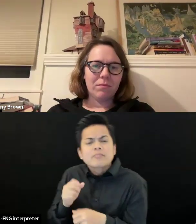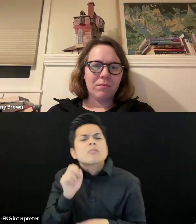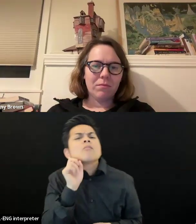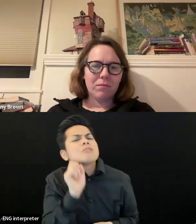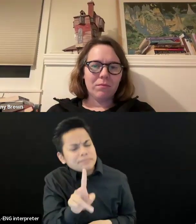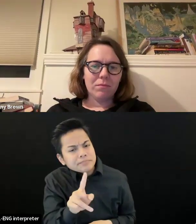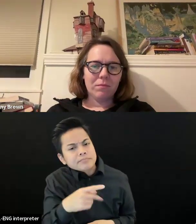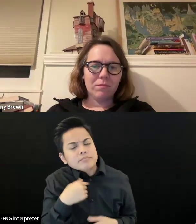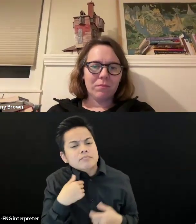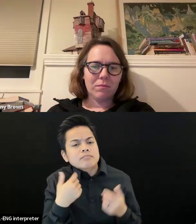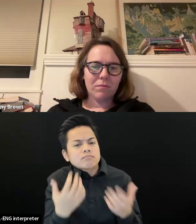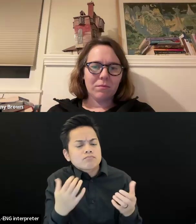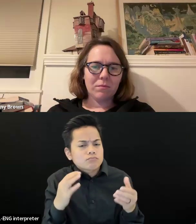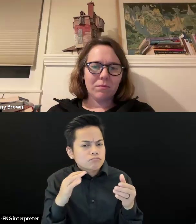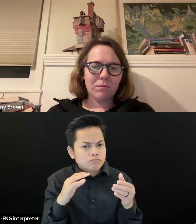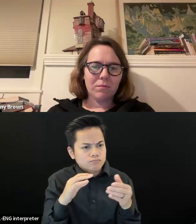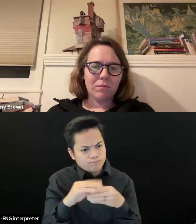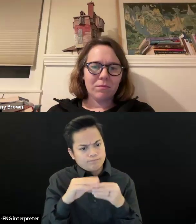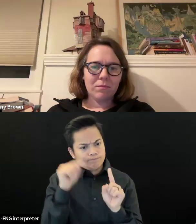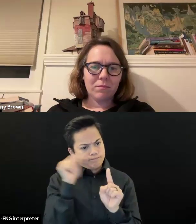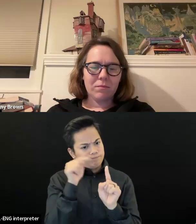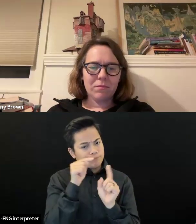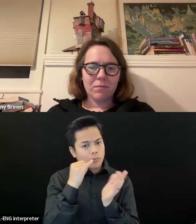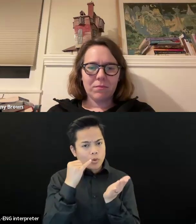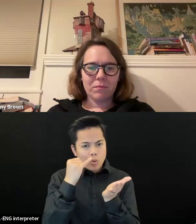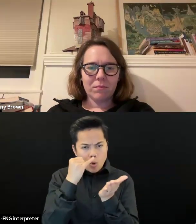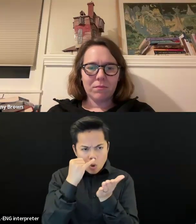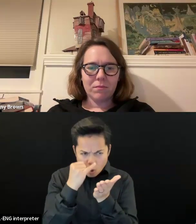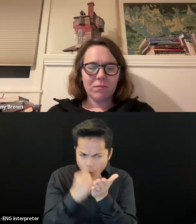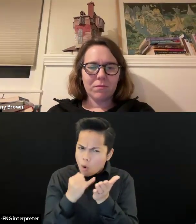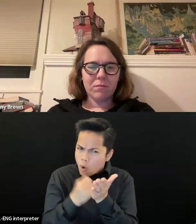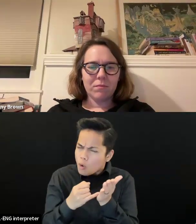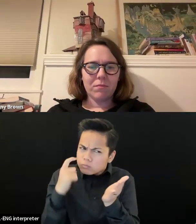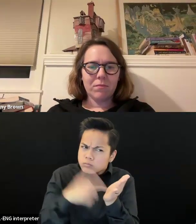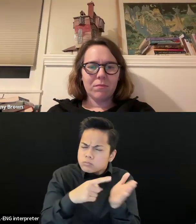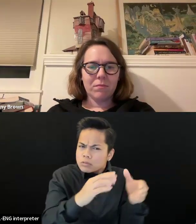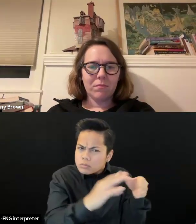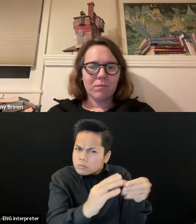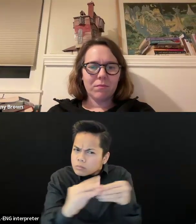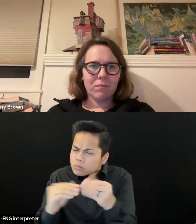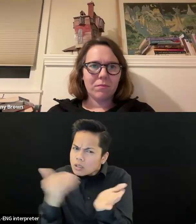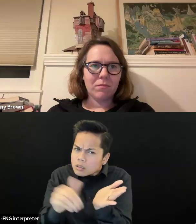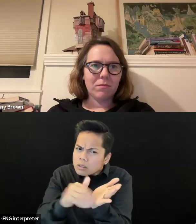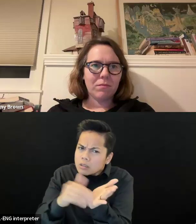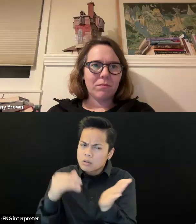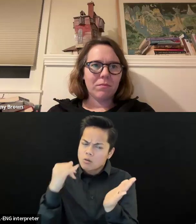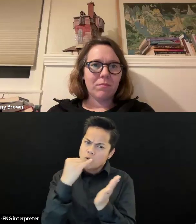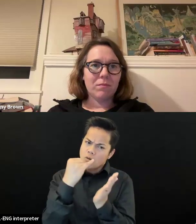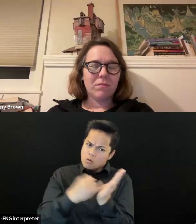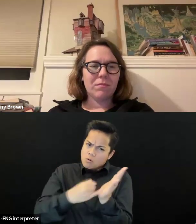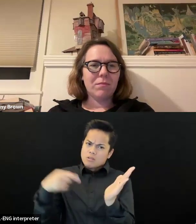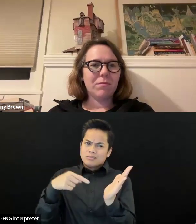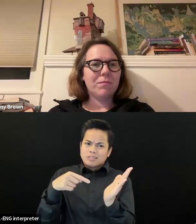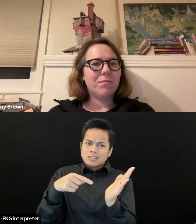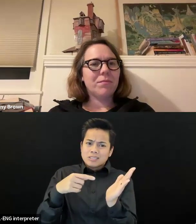coming up so much, um, that I am aware of arts funding opportunities and I don't